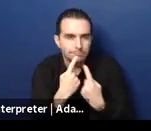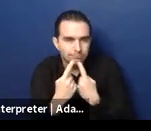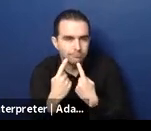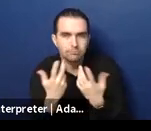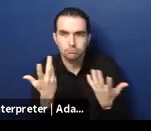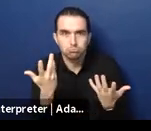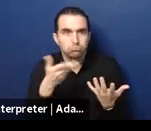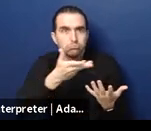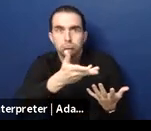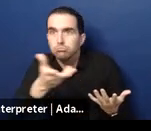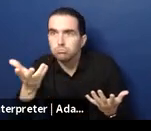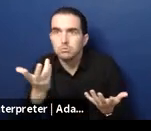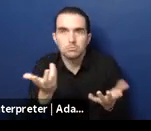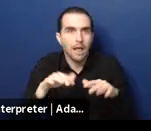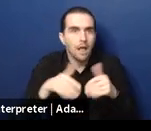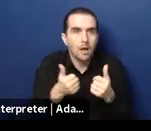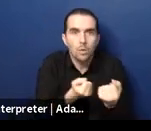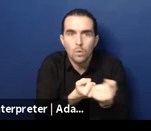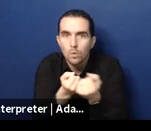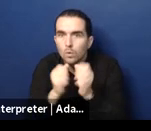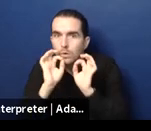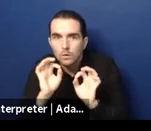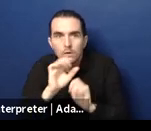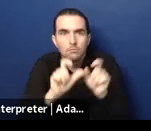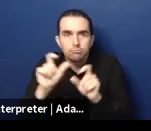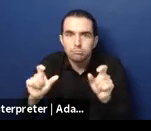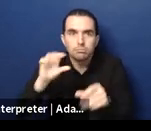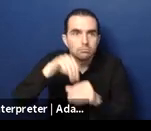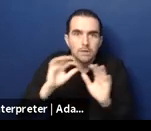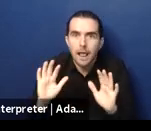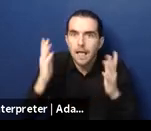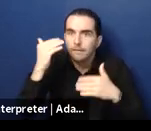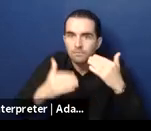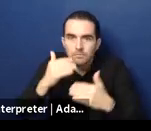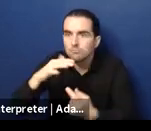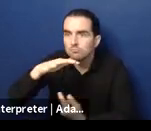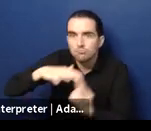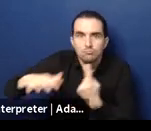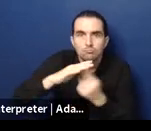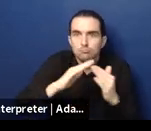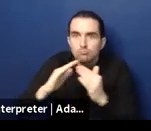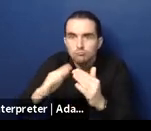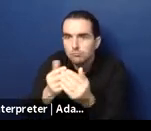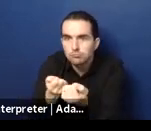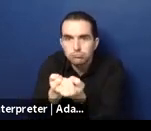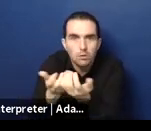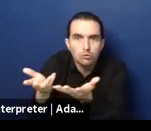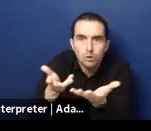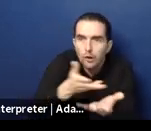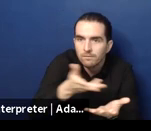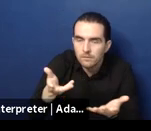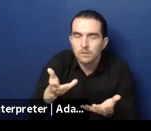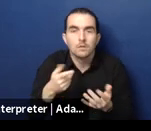back of that reform, leaving behind a legacy of recurring costs that are funded